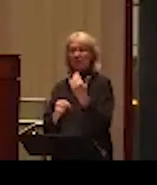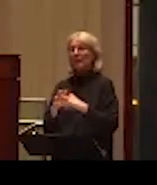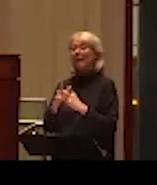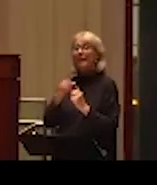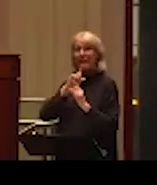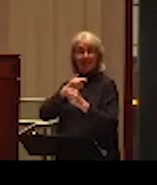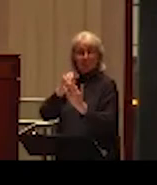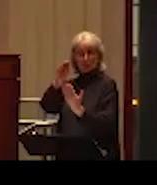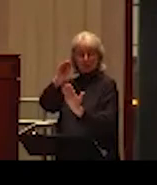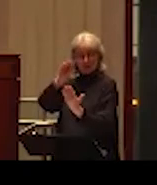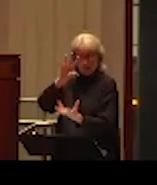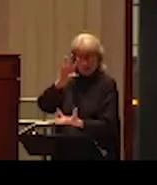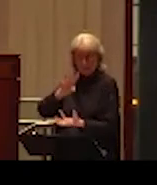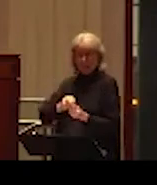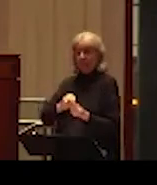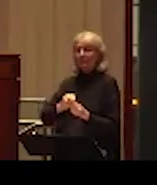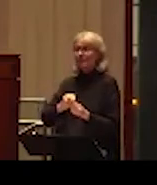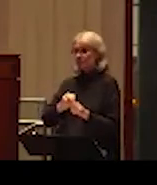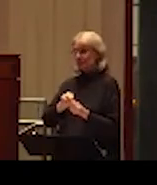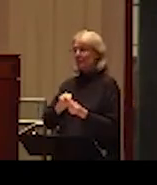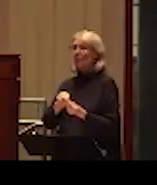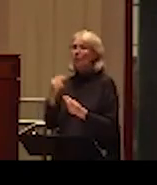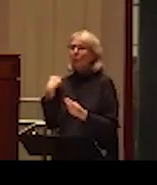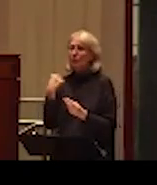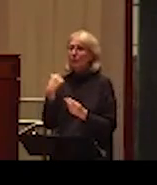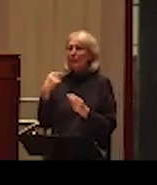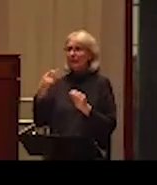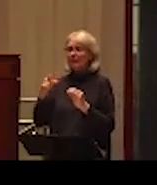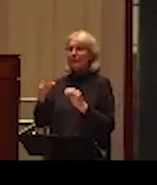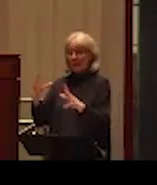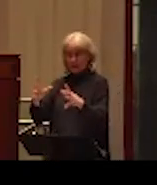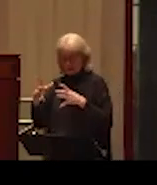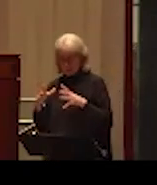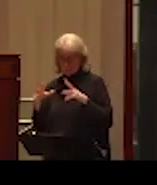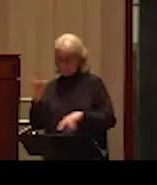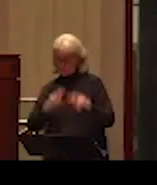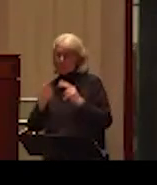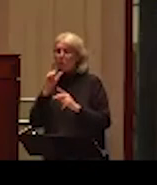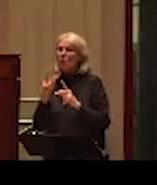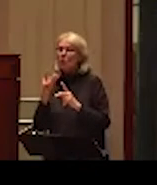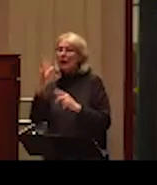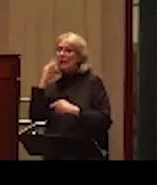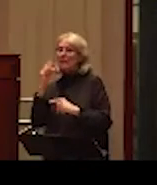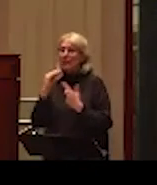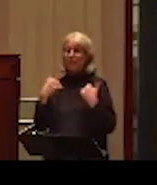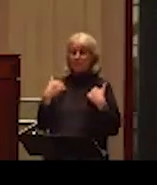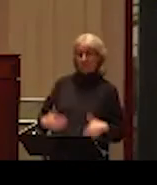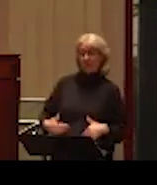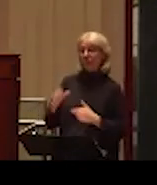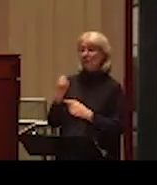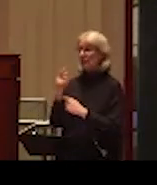questions, we see who are victims of intimate partner violence, physical or sexual forms of violence.